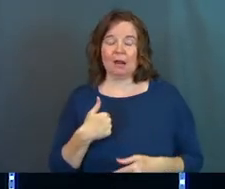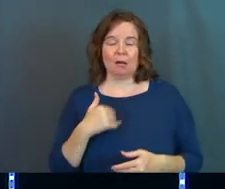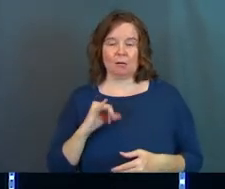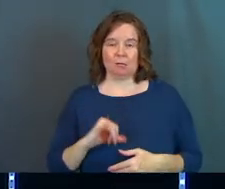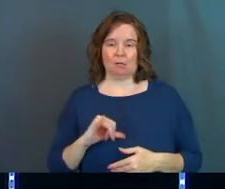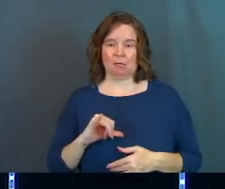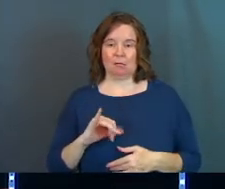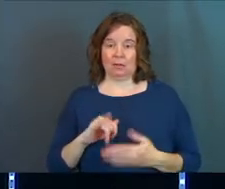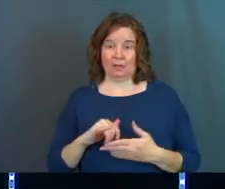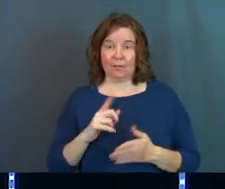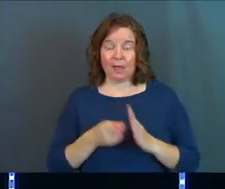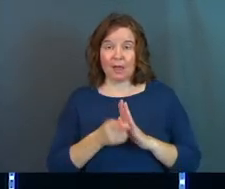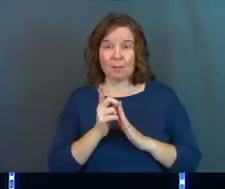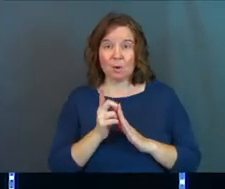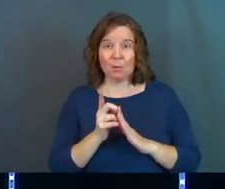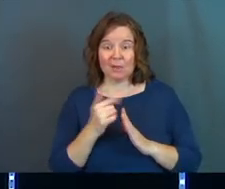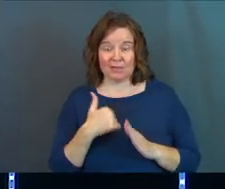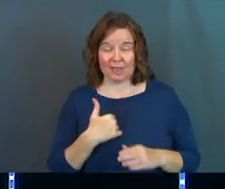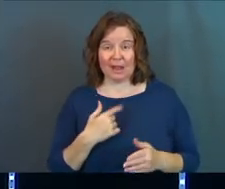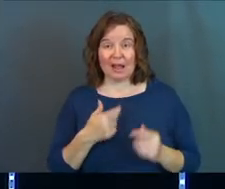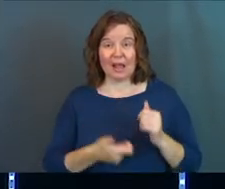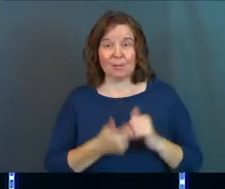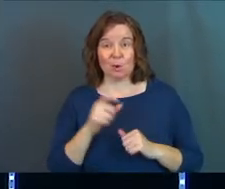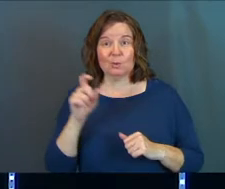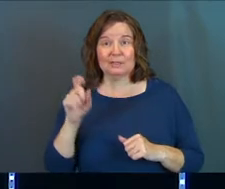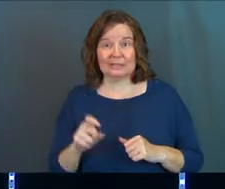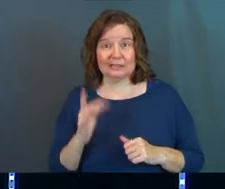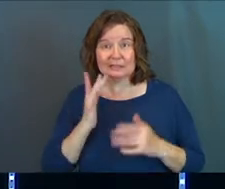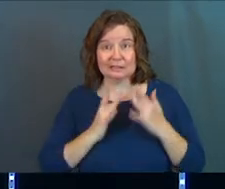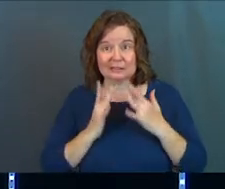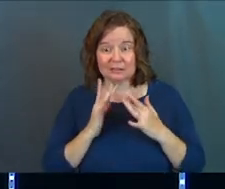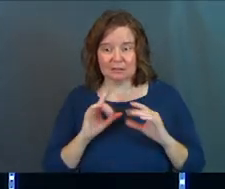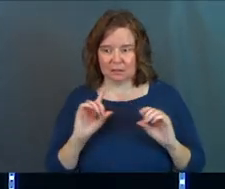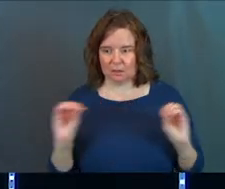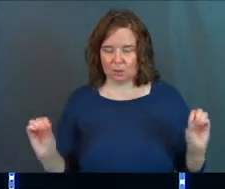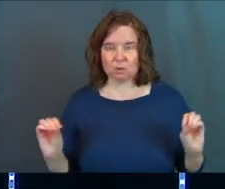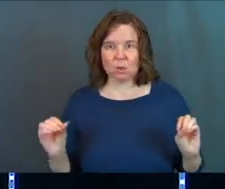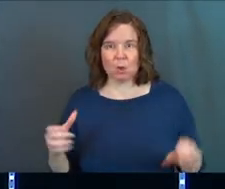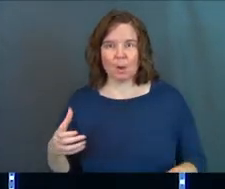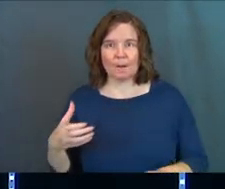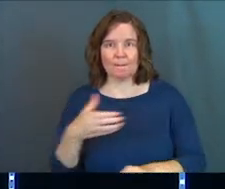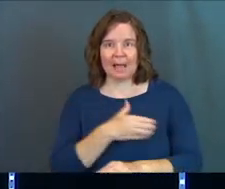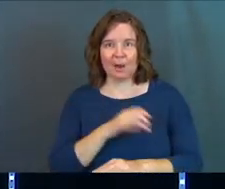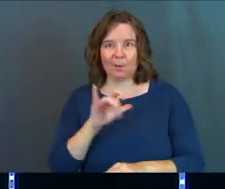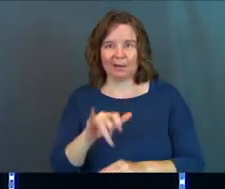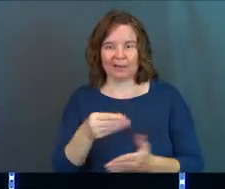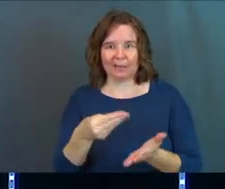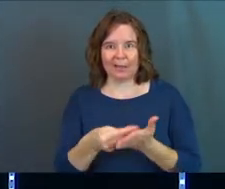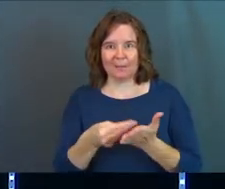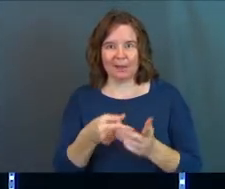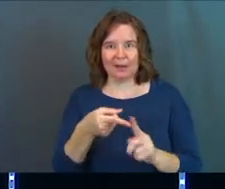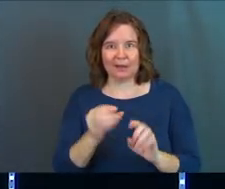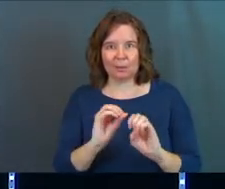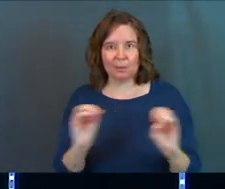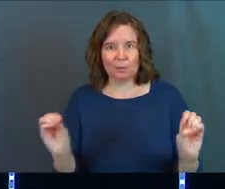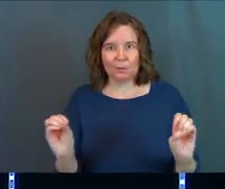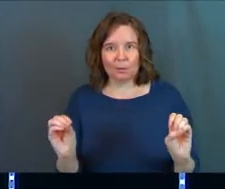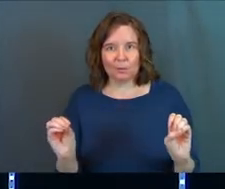discovered in that moment, in the moment that I most needed it, that there was no power in that bill.